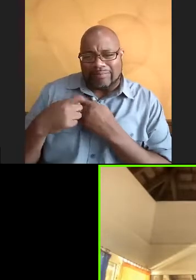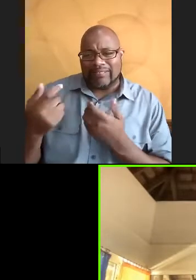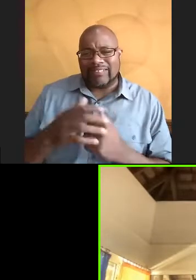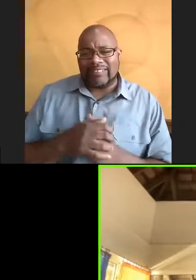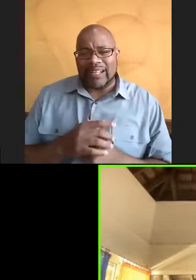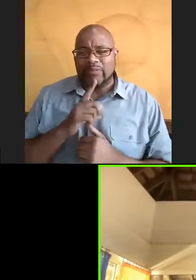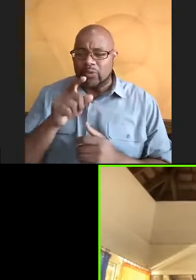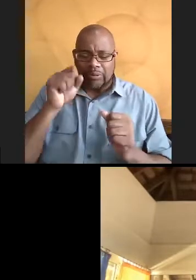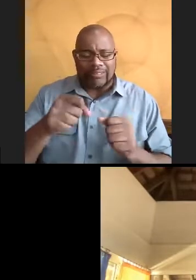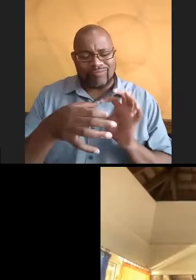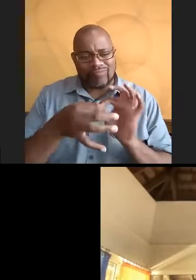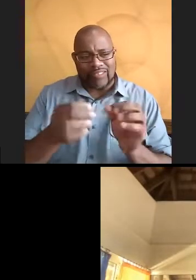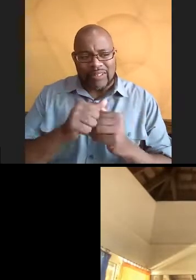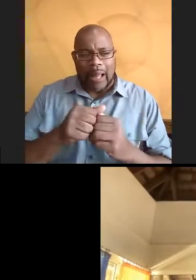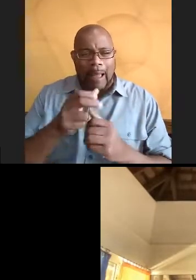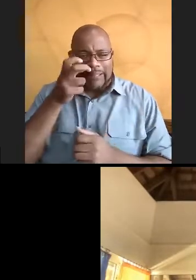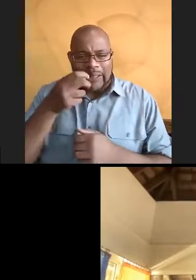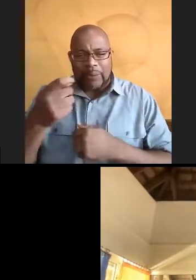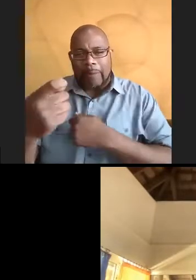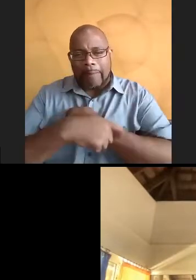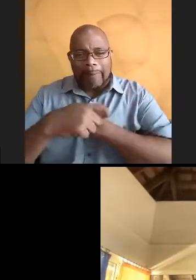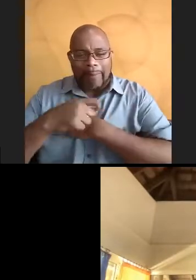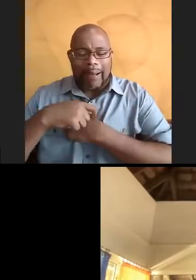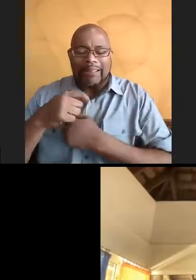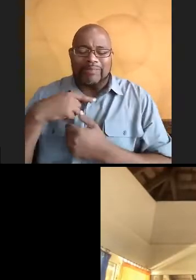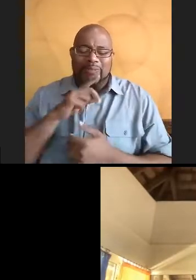sure you can relate to the mosquitoes. Yeah. Yep.